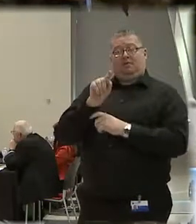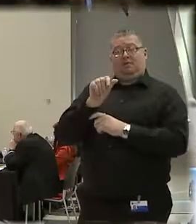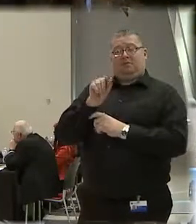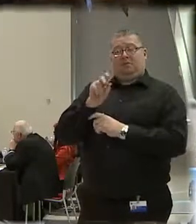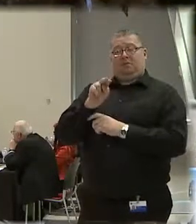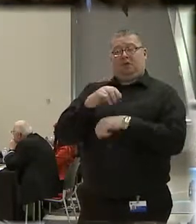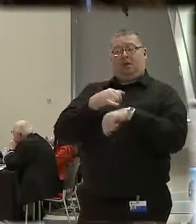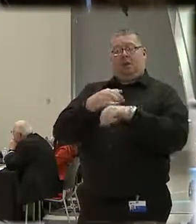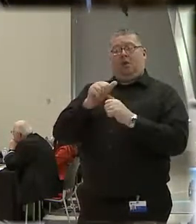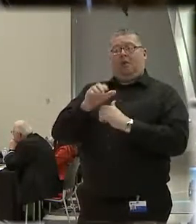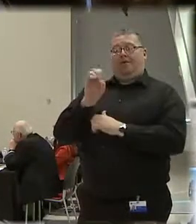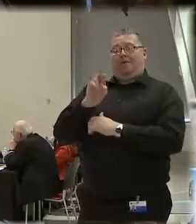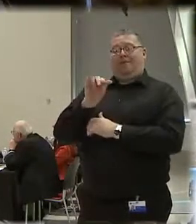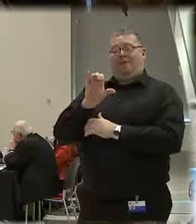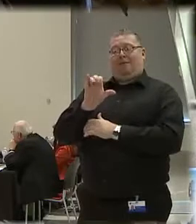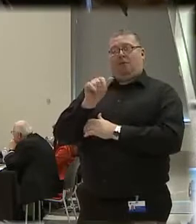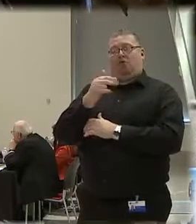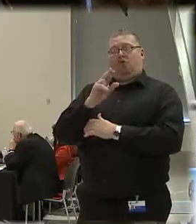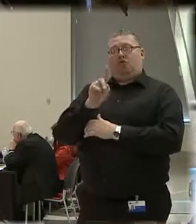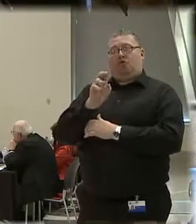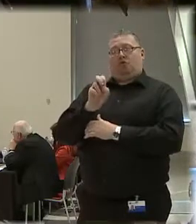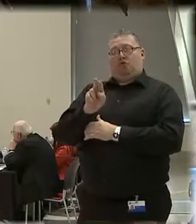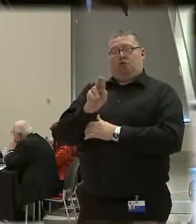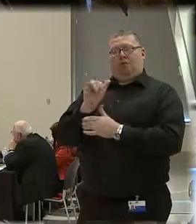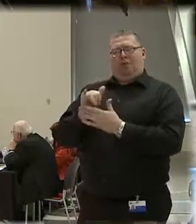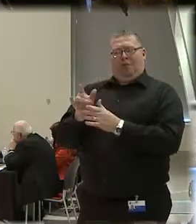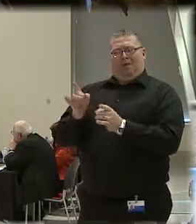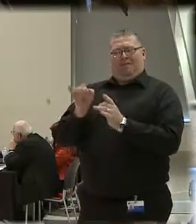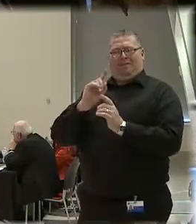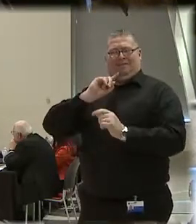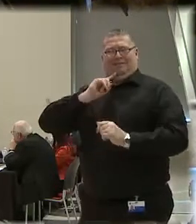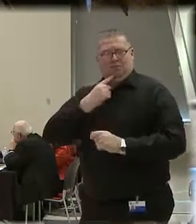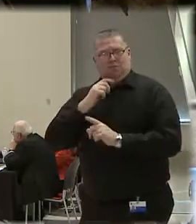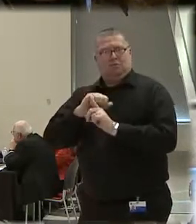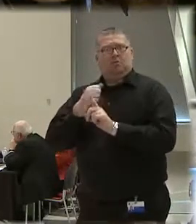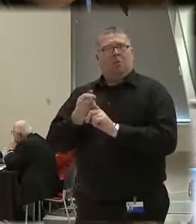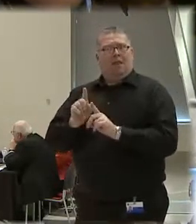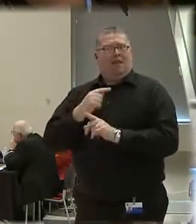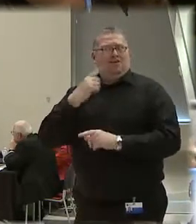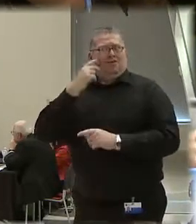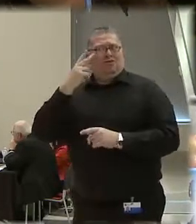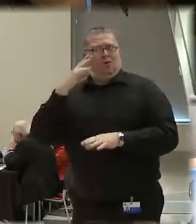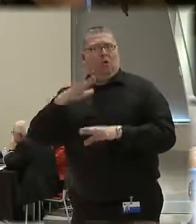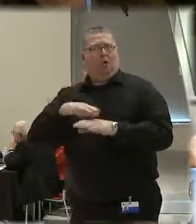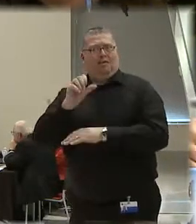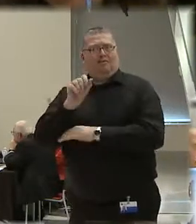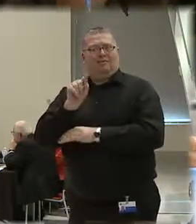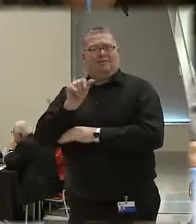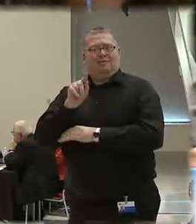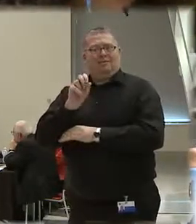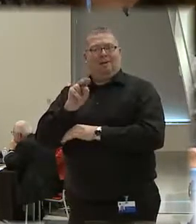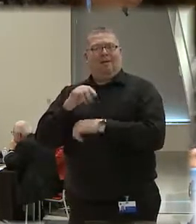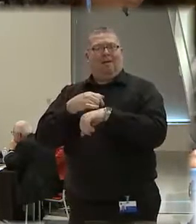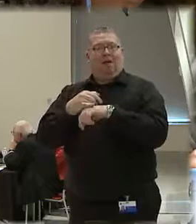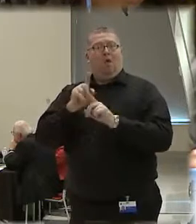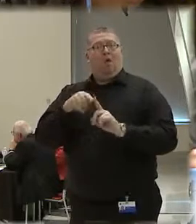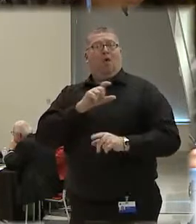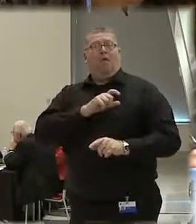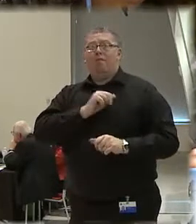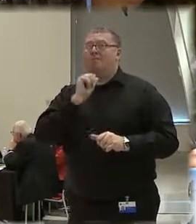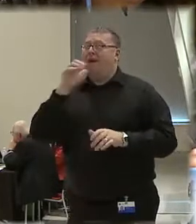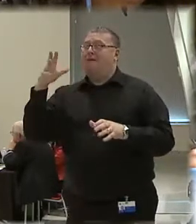So just for the record, and in those severe cases, like the case that we just saw on Staten Island, when officers do not intervene,